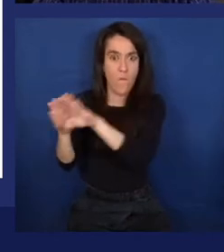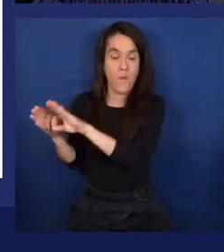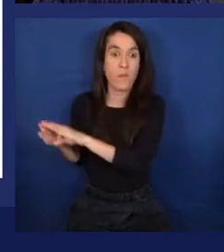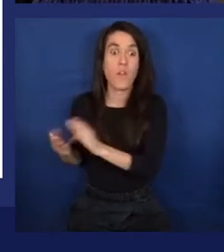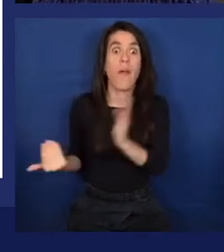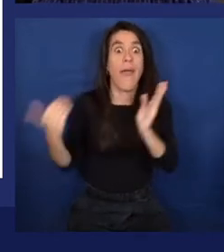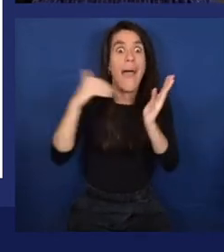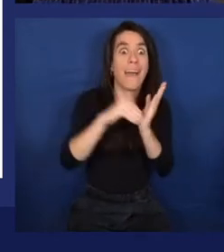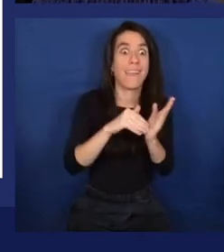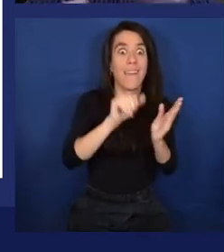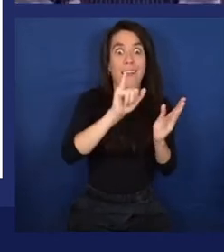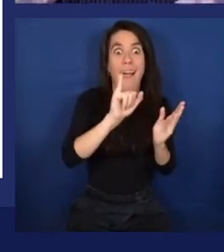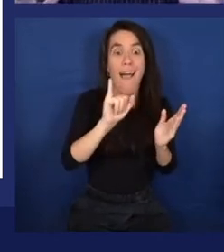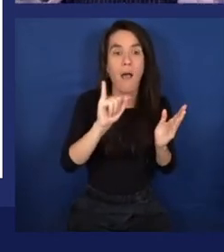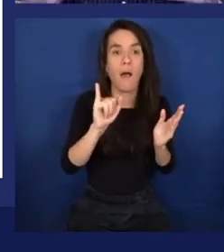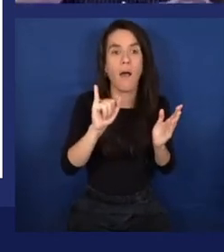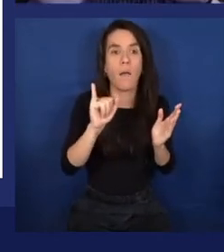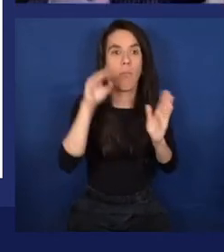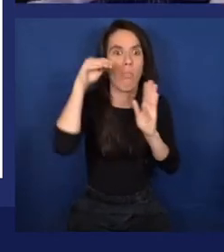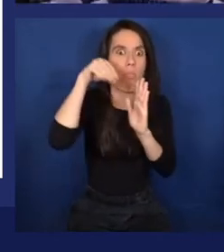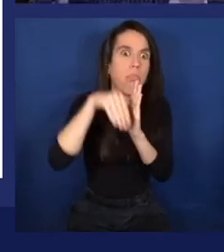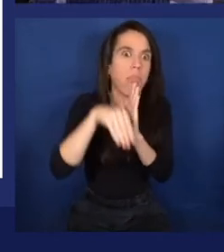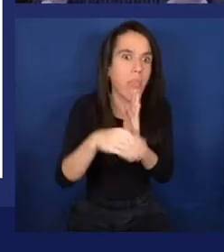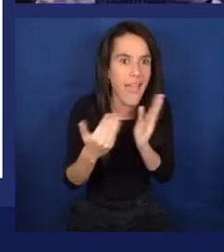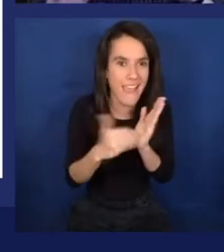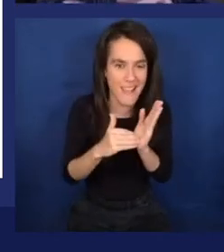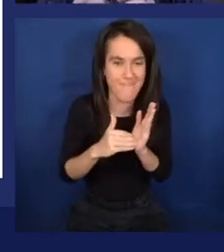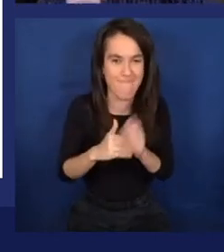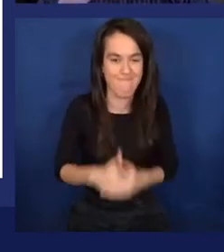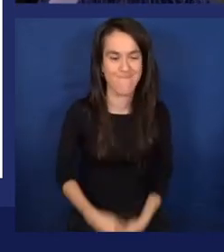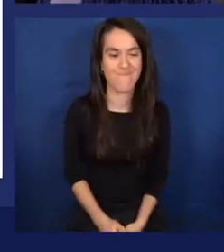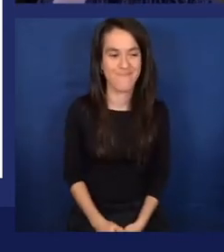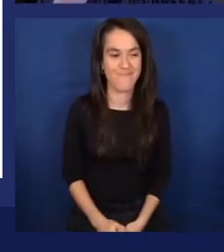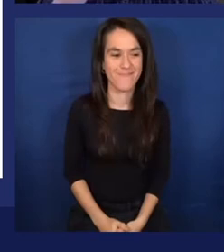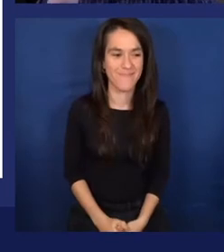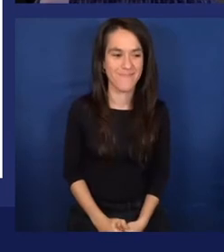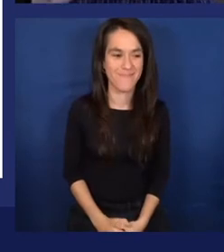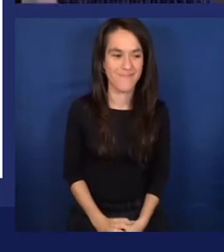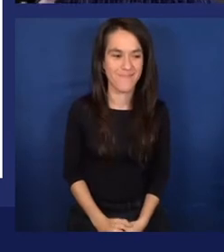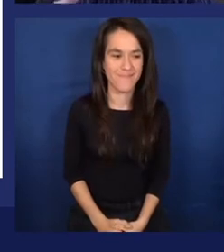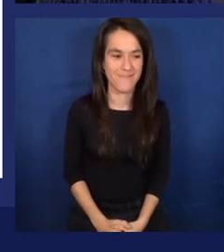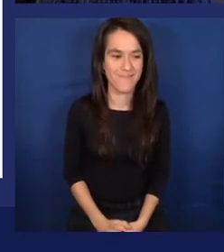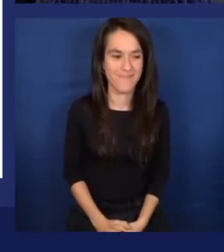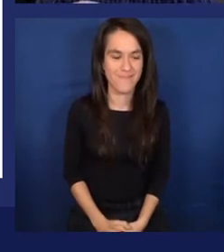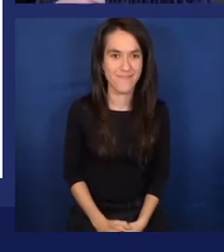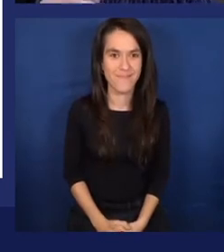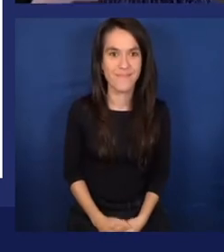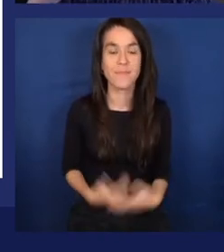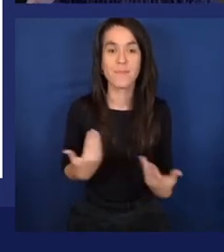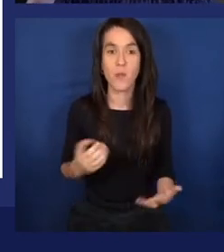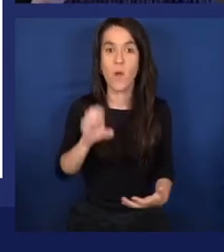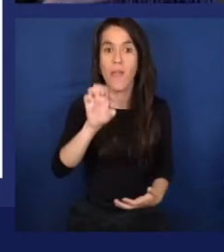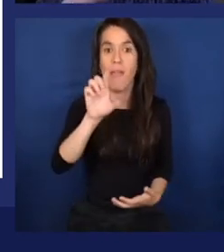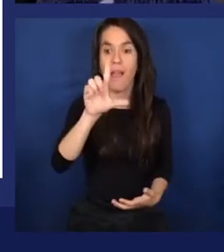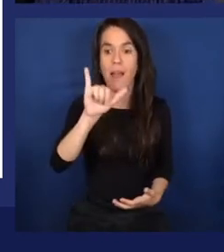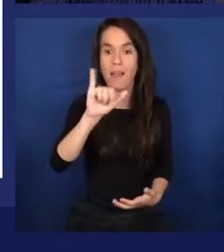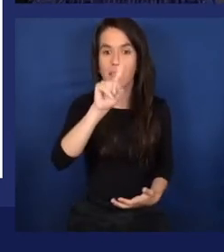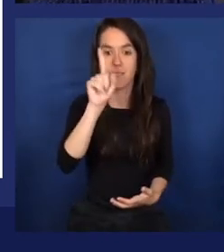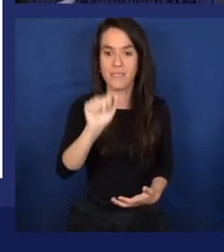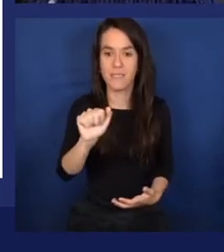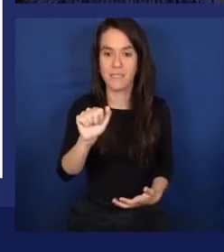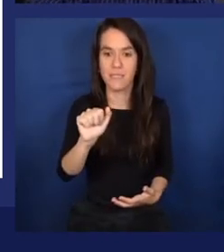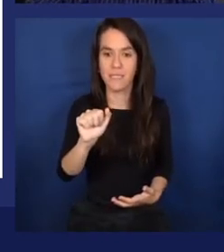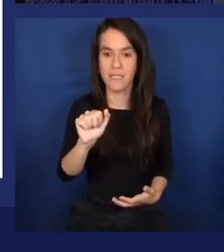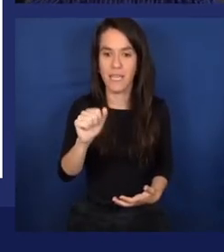late 80s. Now, all the models I've talked about so far were very much decision tree models. ELISA is certainly a decision tree model. And